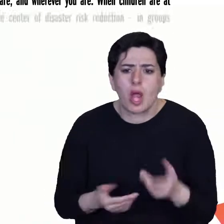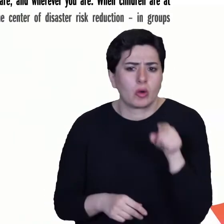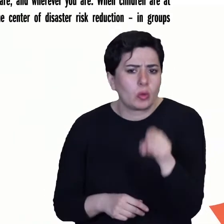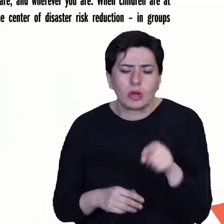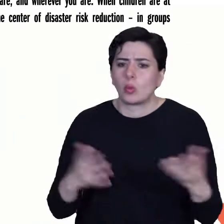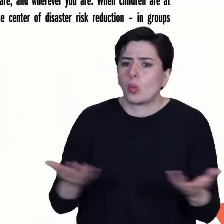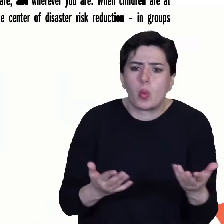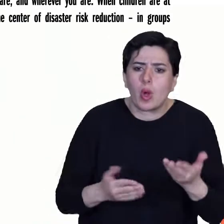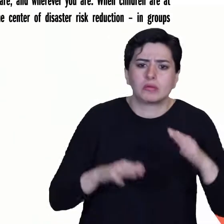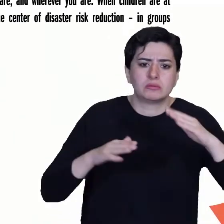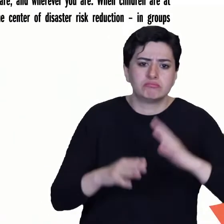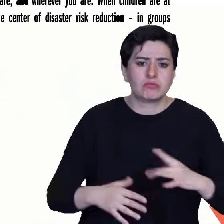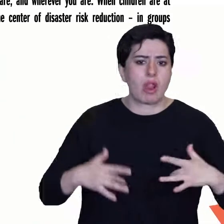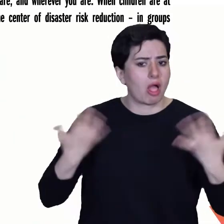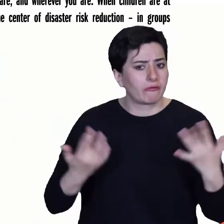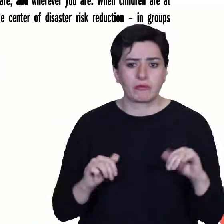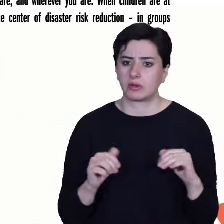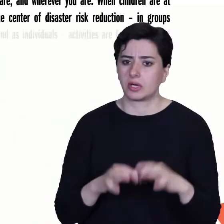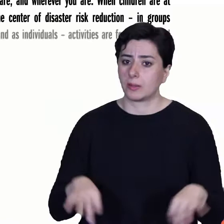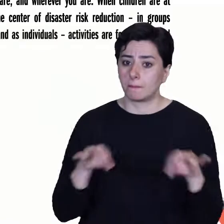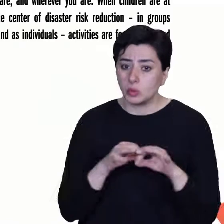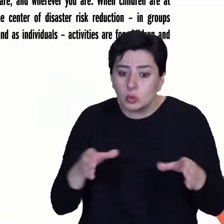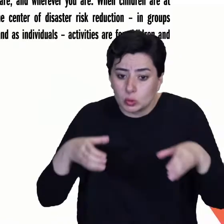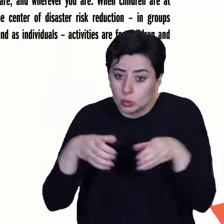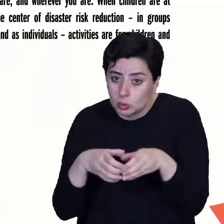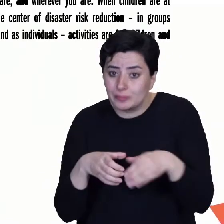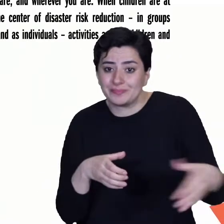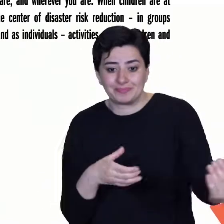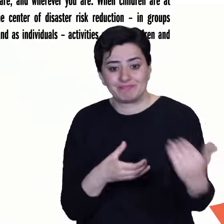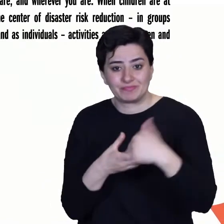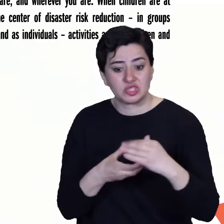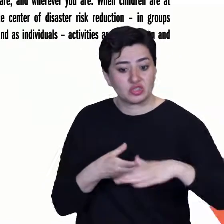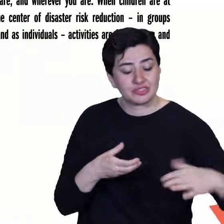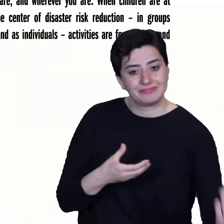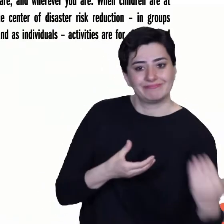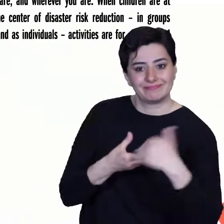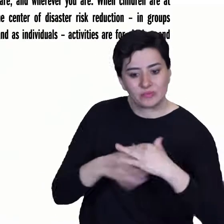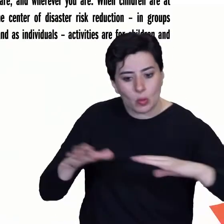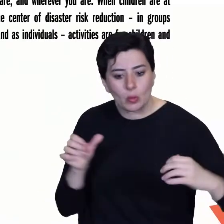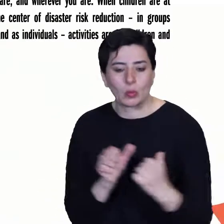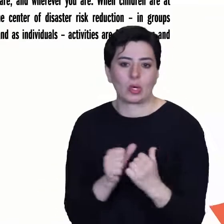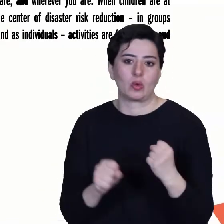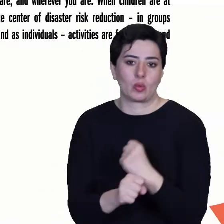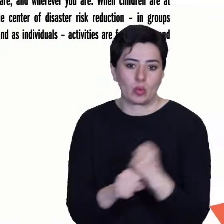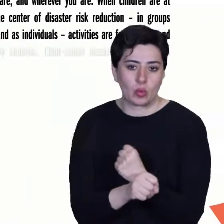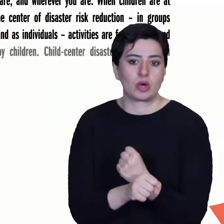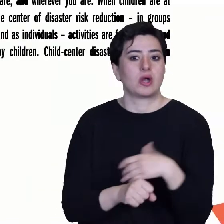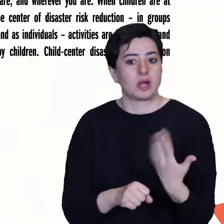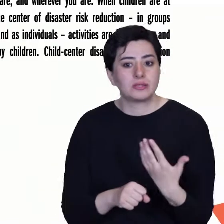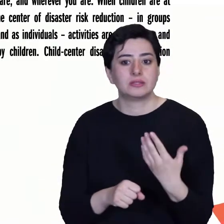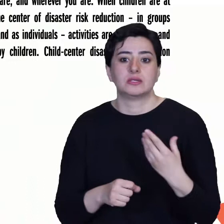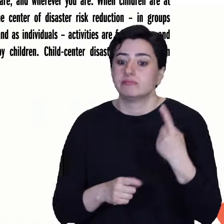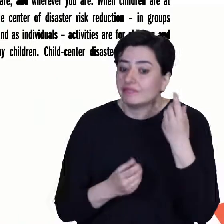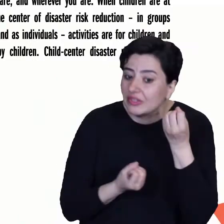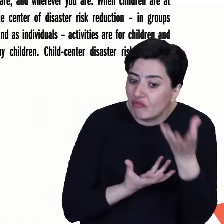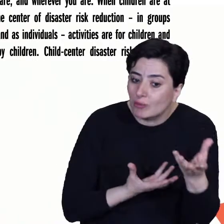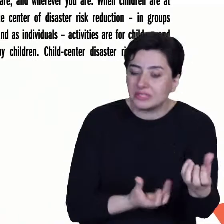at the centre of disaster risk reduction, in groups and as individuals, activities are for children and by children.